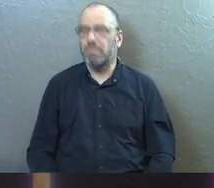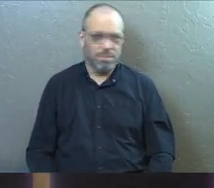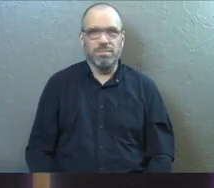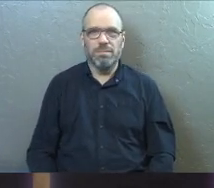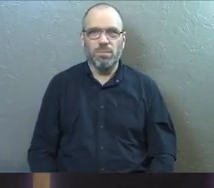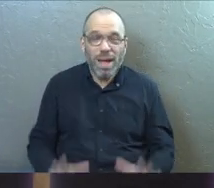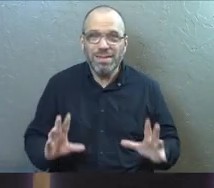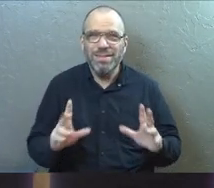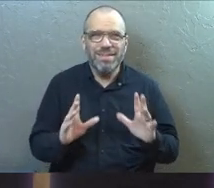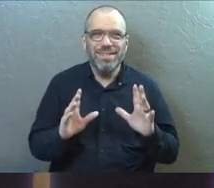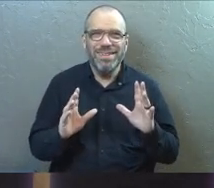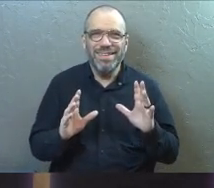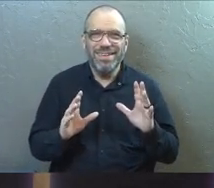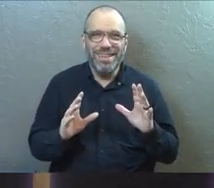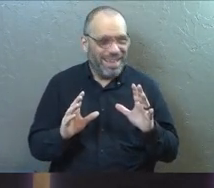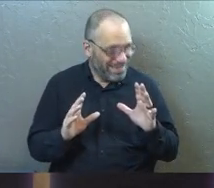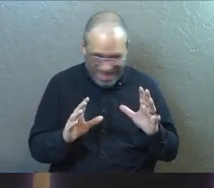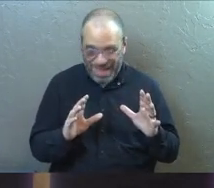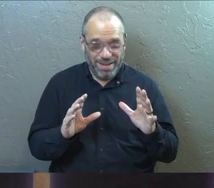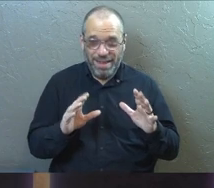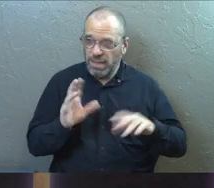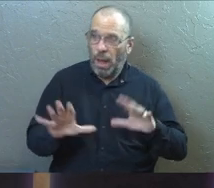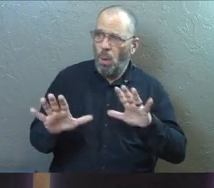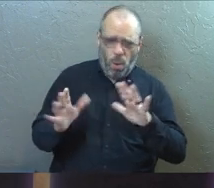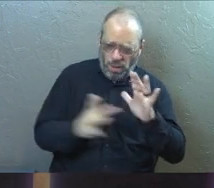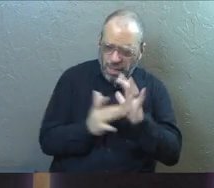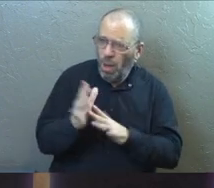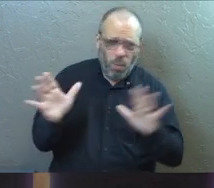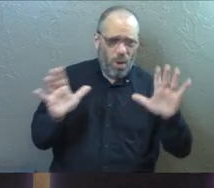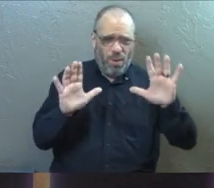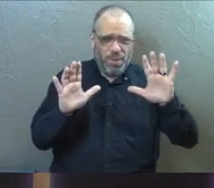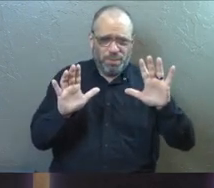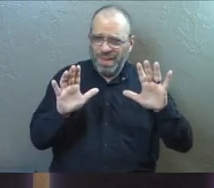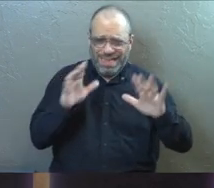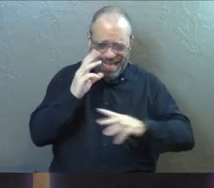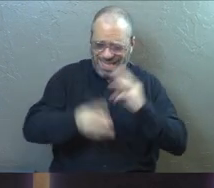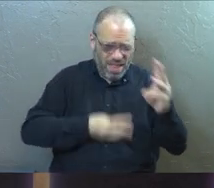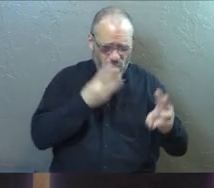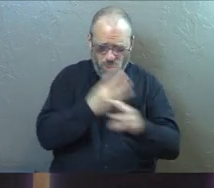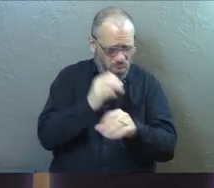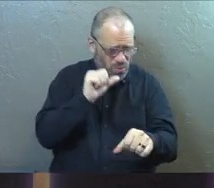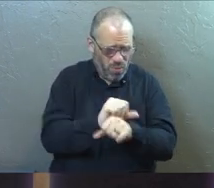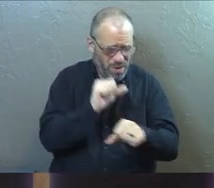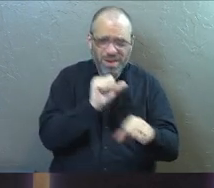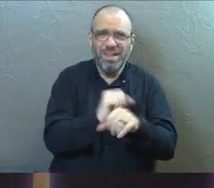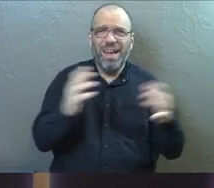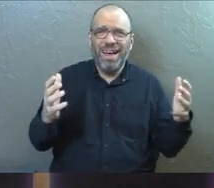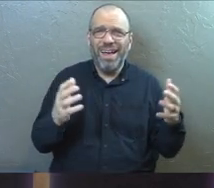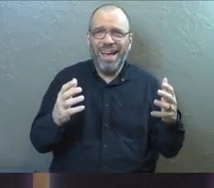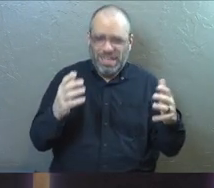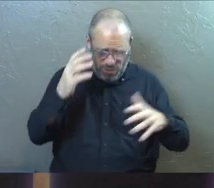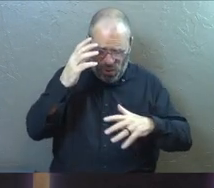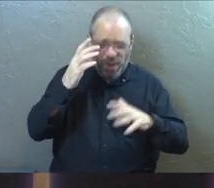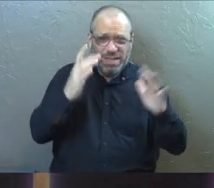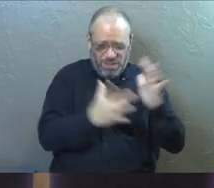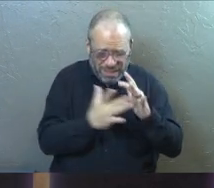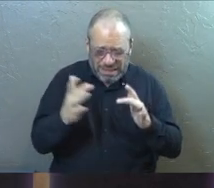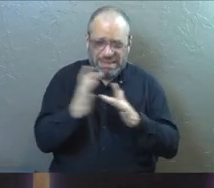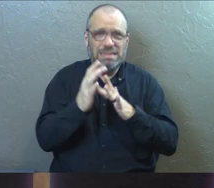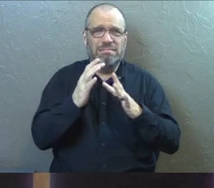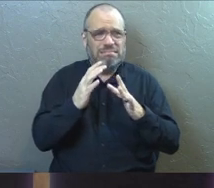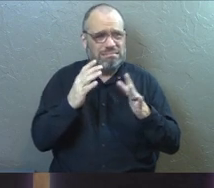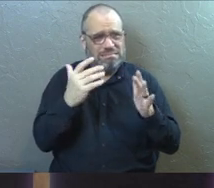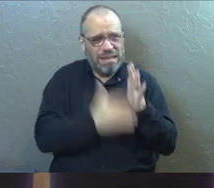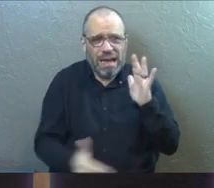Come on. That had to shock them because it's not the way our world works. And so Jesus was constantly